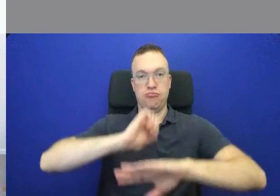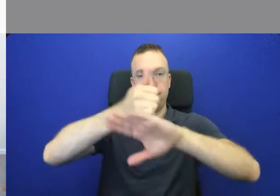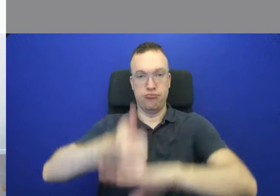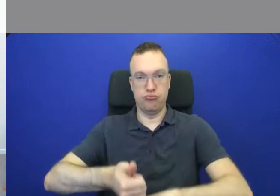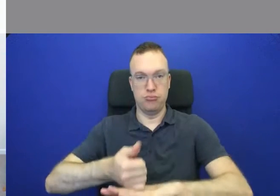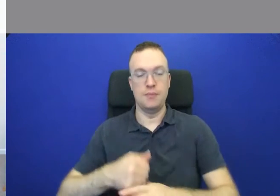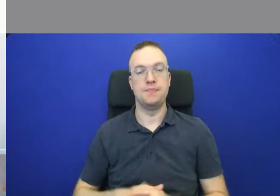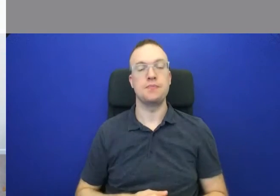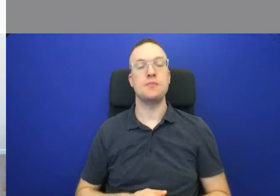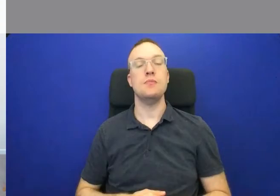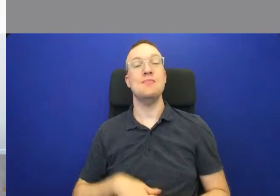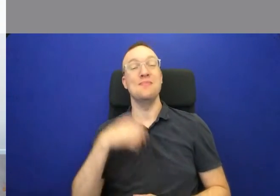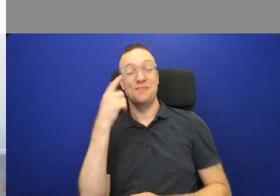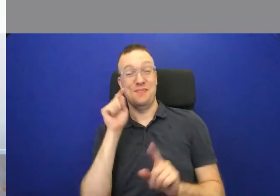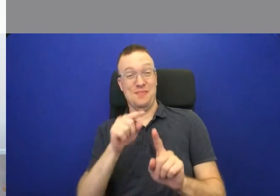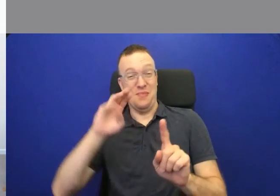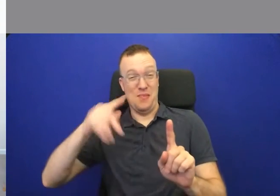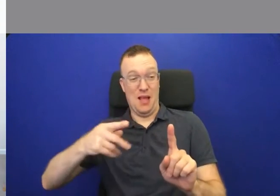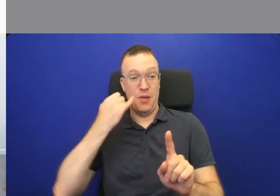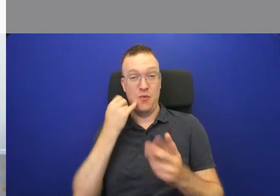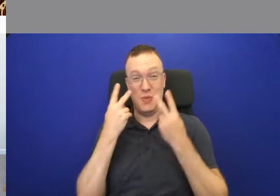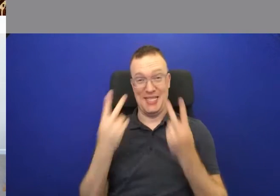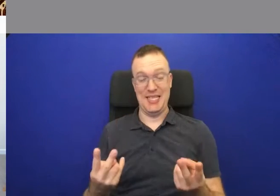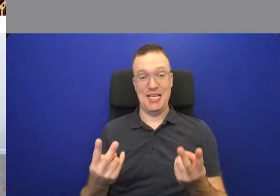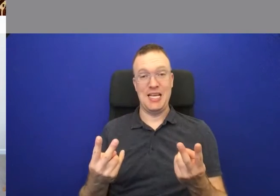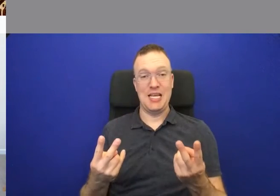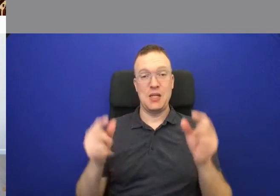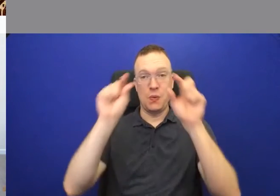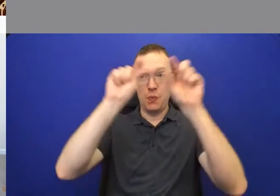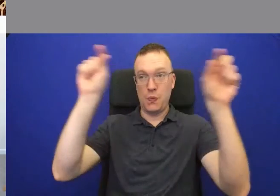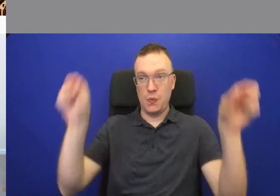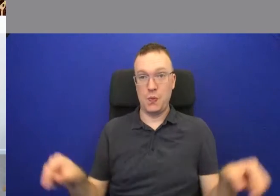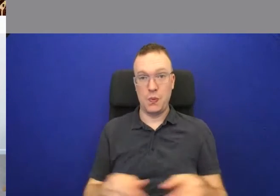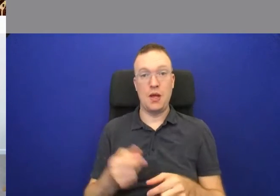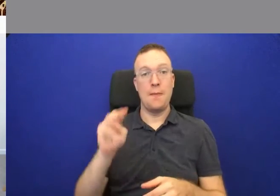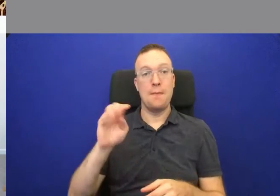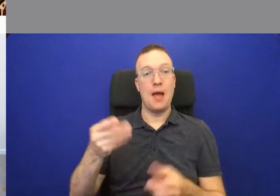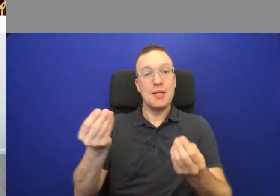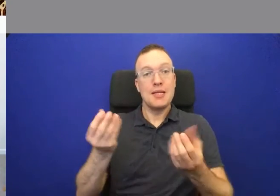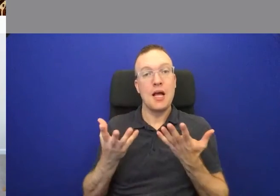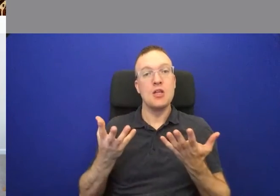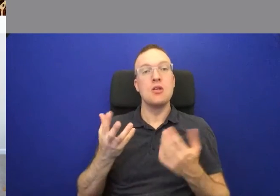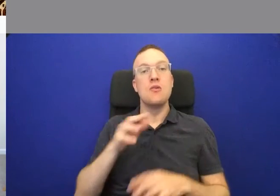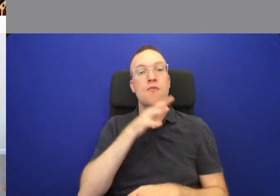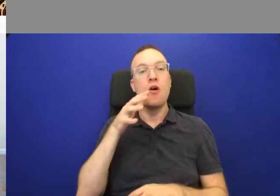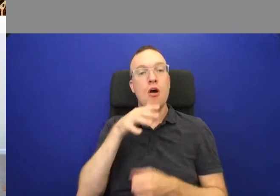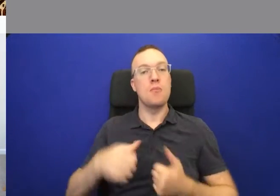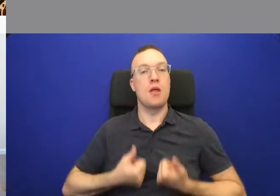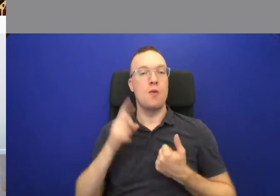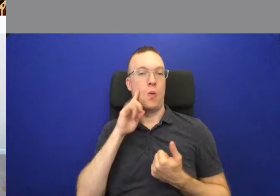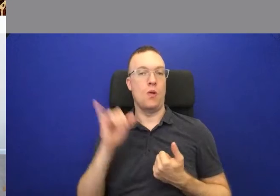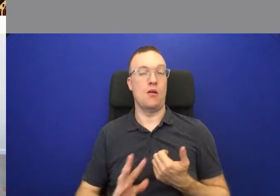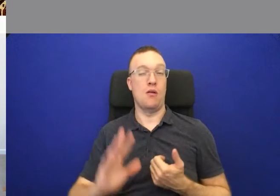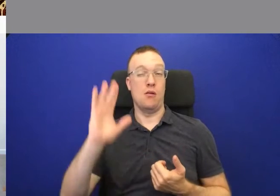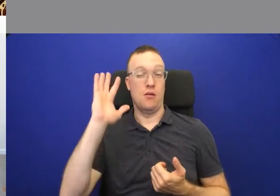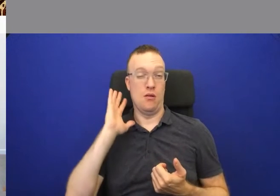But this map, if we look at the edges of the map, tells us what rural life in England might have